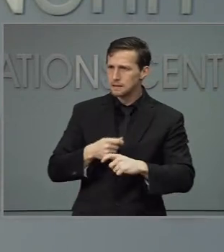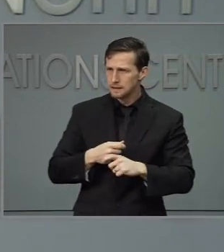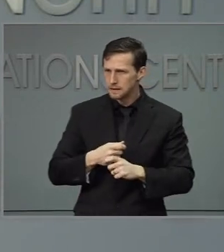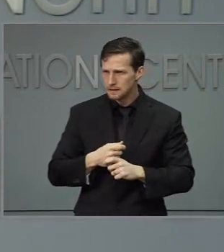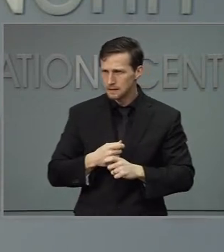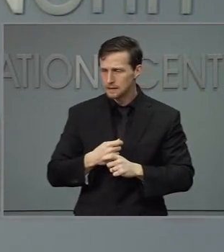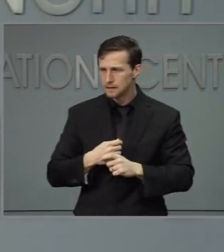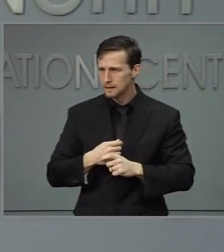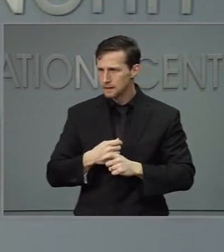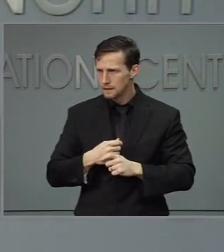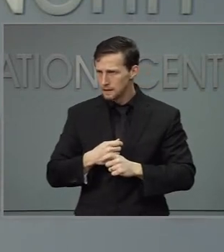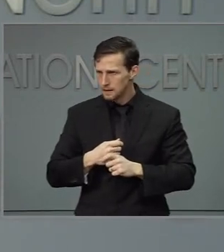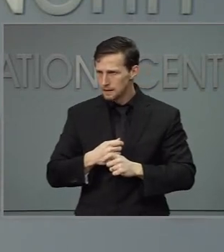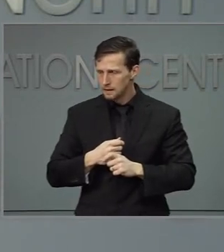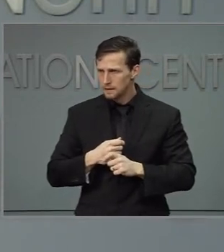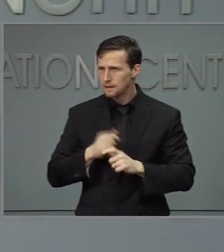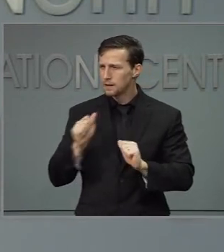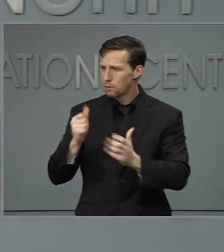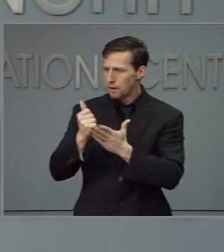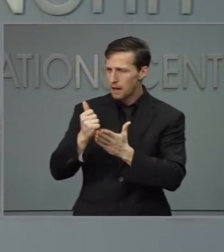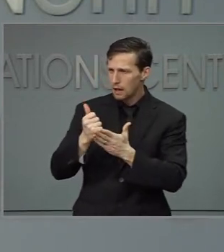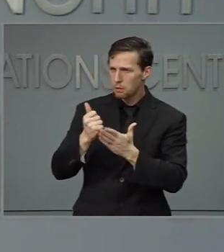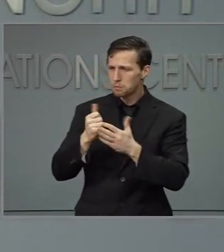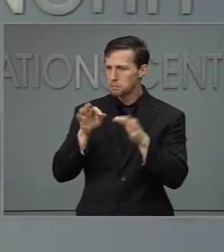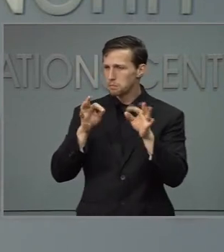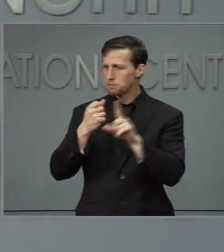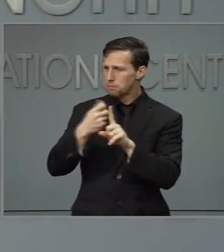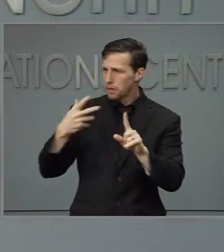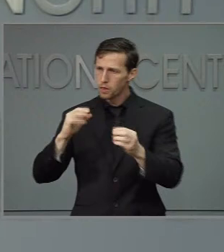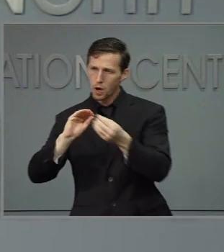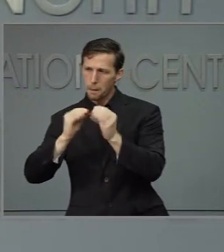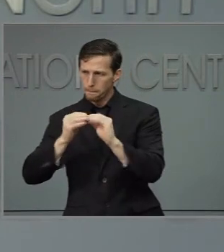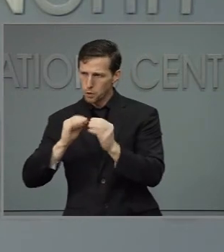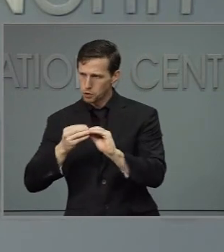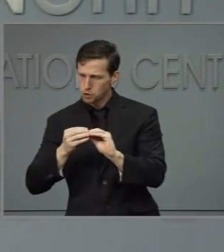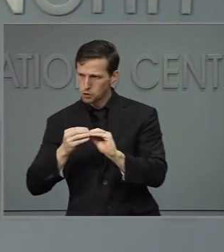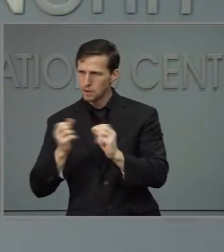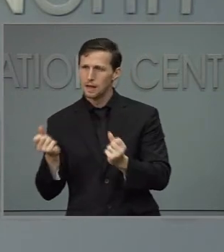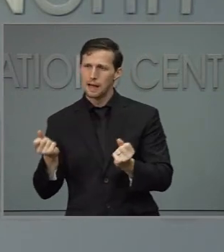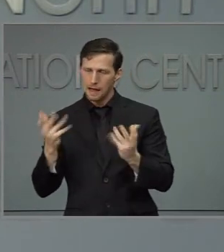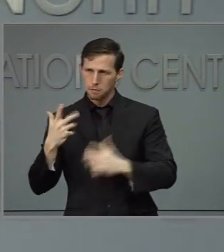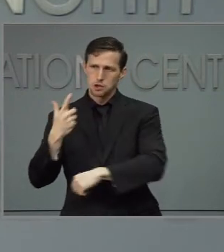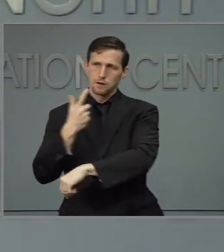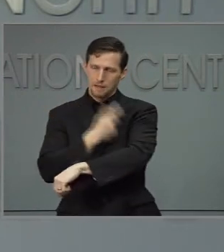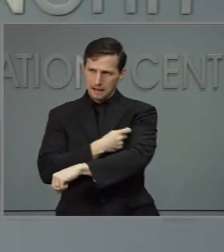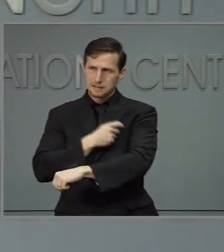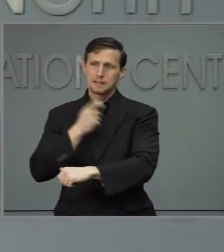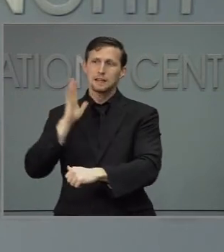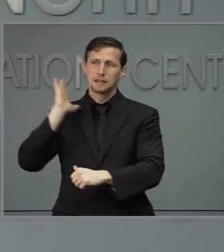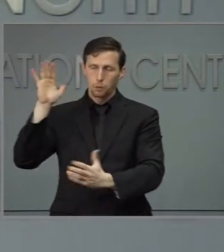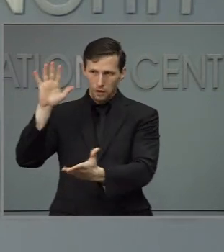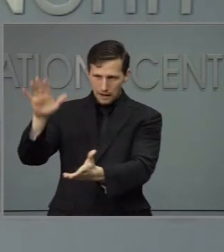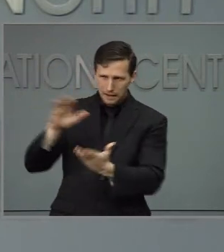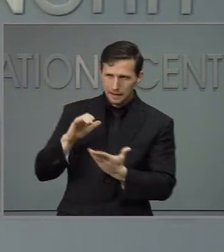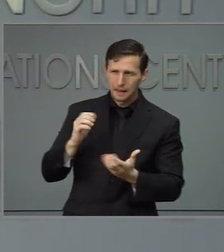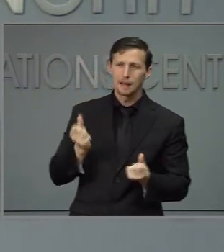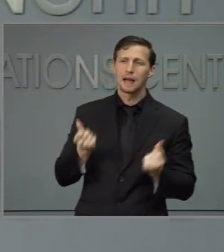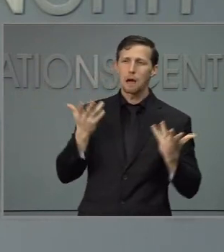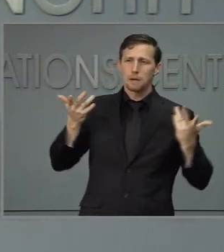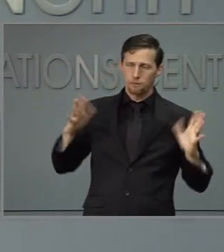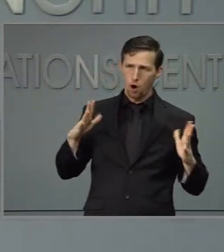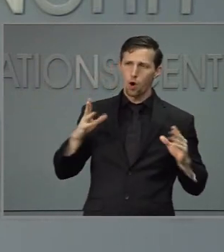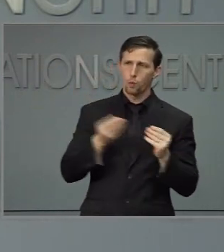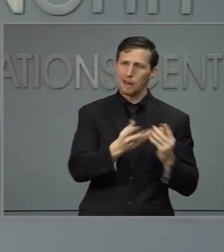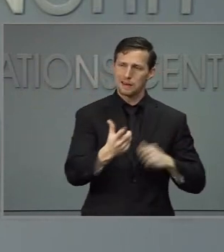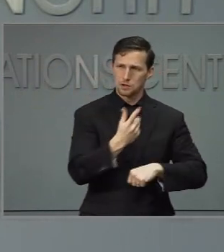out the numbers in terms of how much y'all expect to receive, how much you're actually distributing. But can you kind of give us an update of where